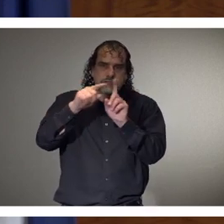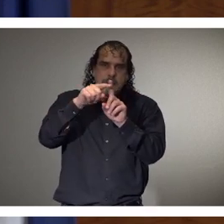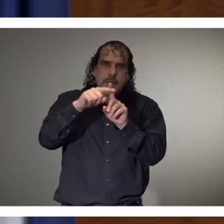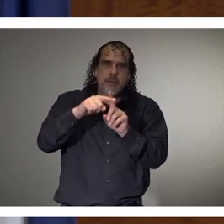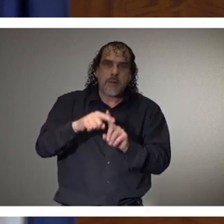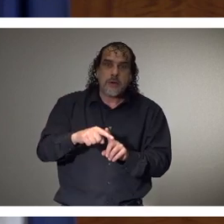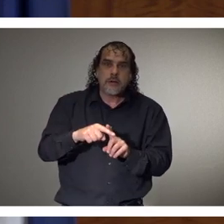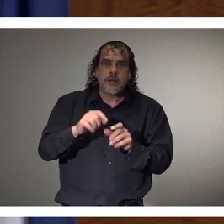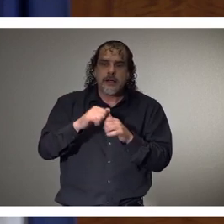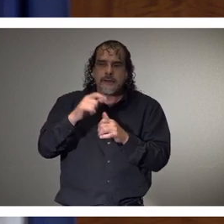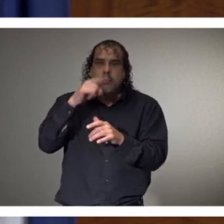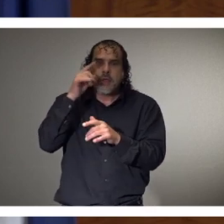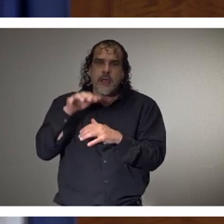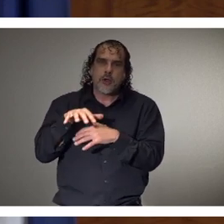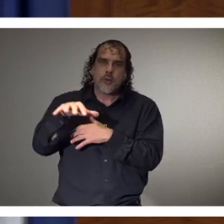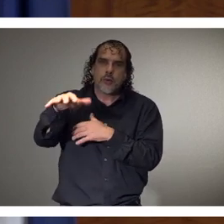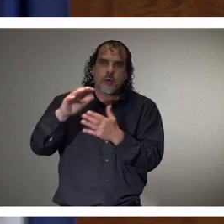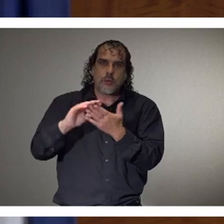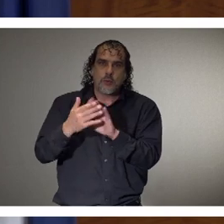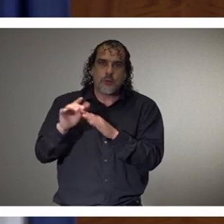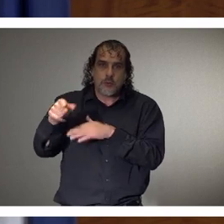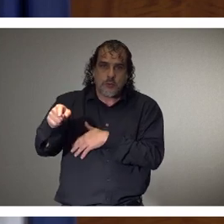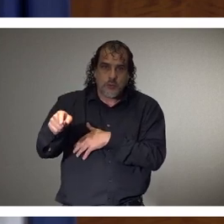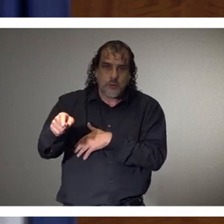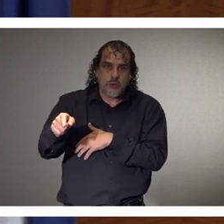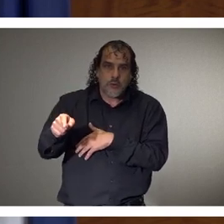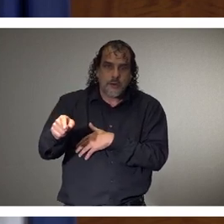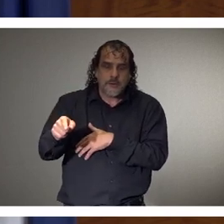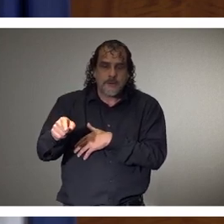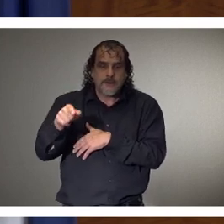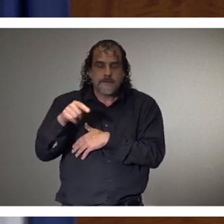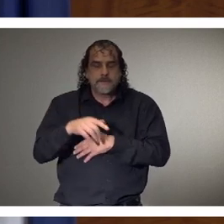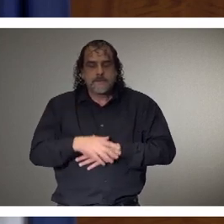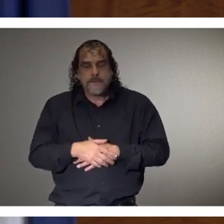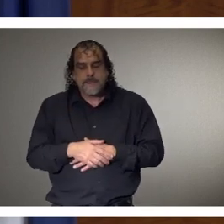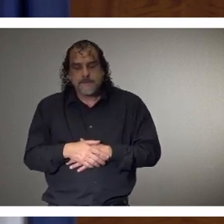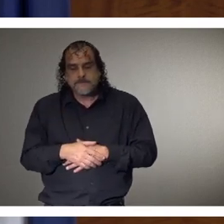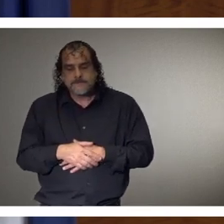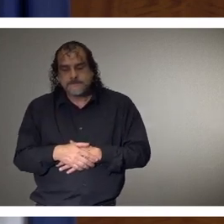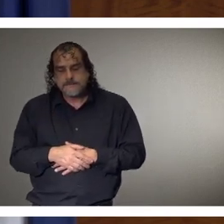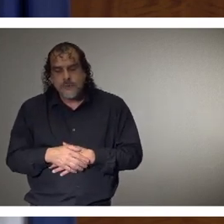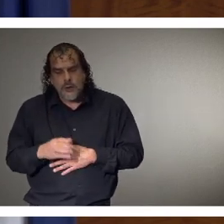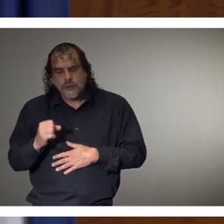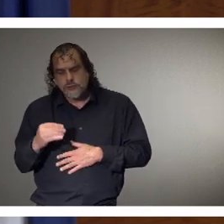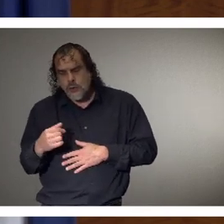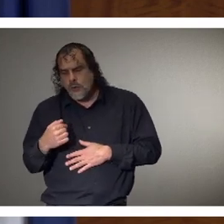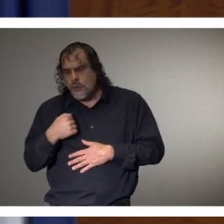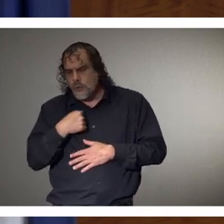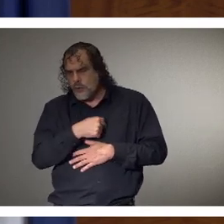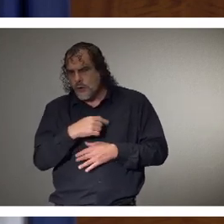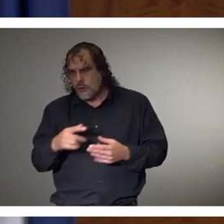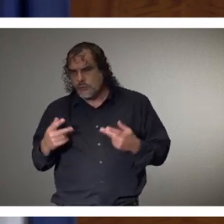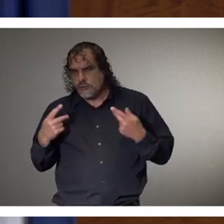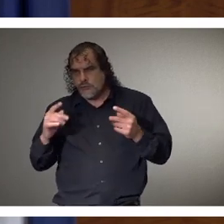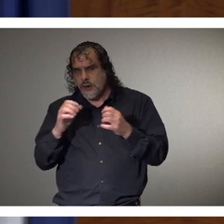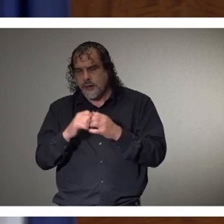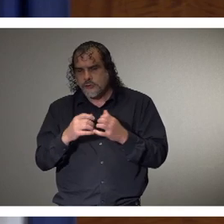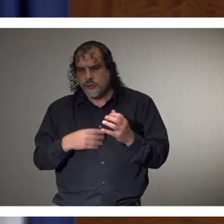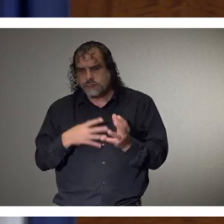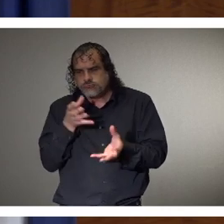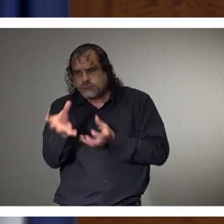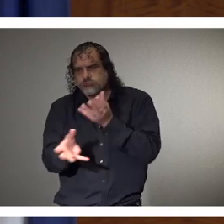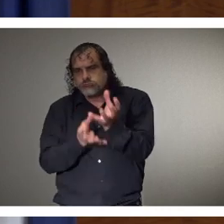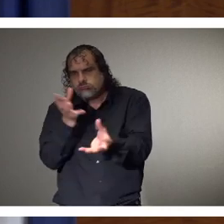particularly within the African American community in that particular, um, city. And so we are trying to push resources, uh,